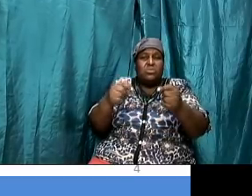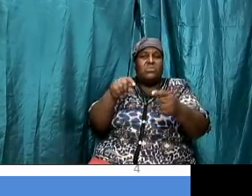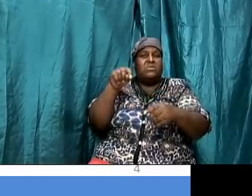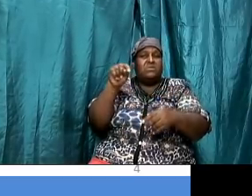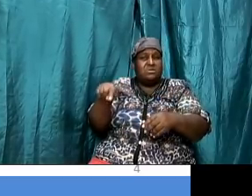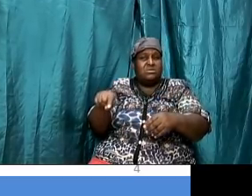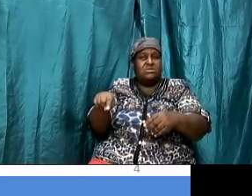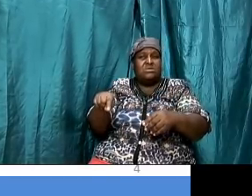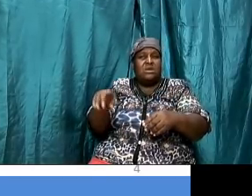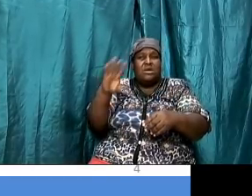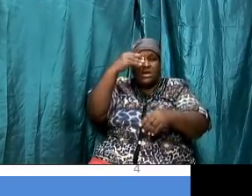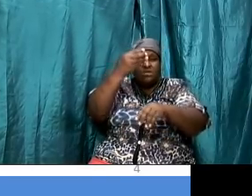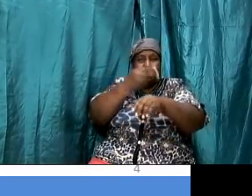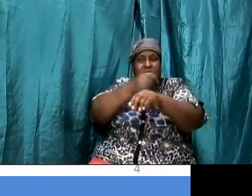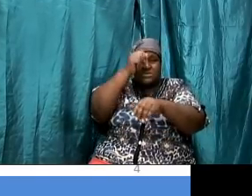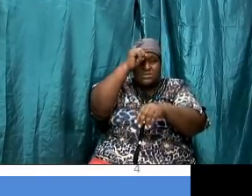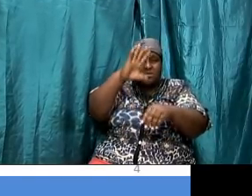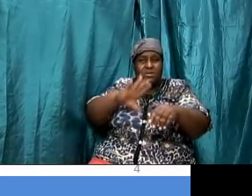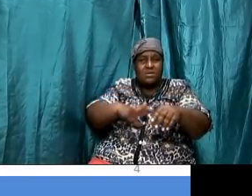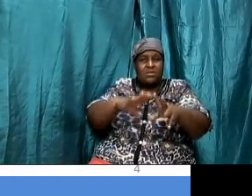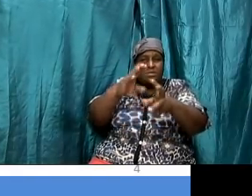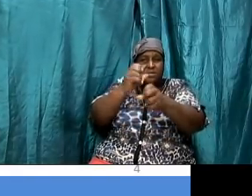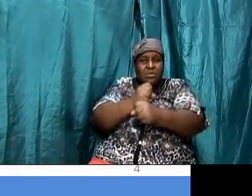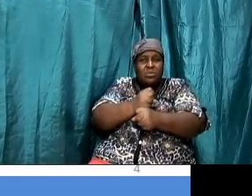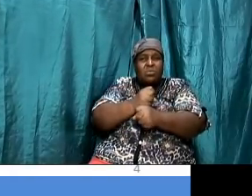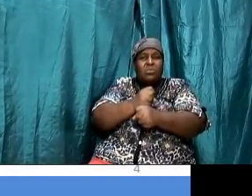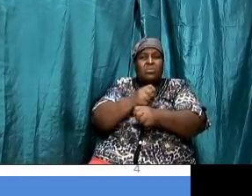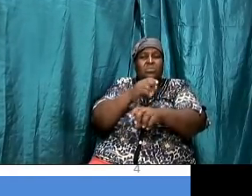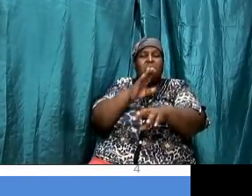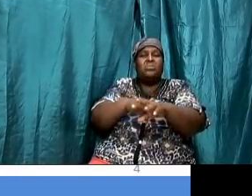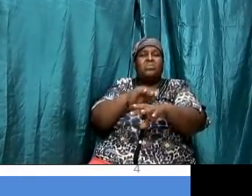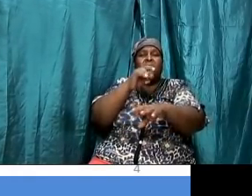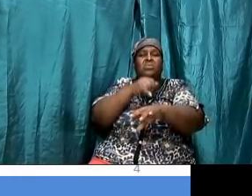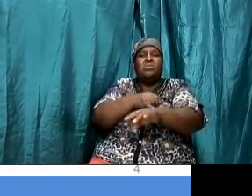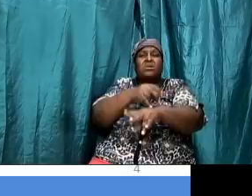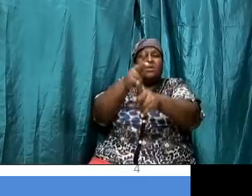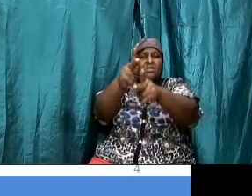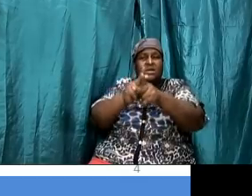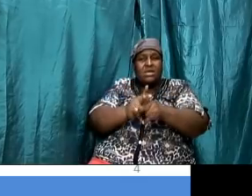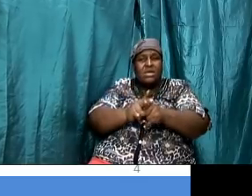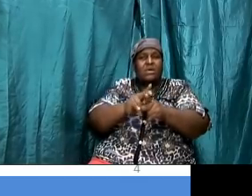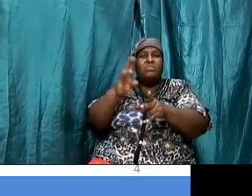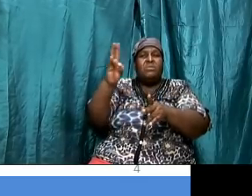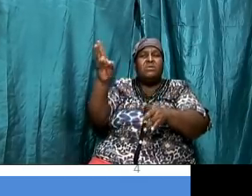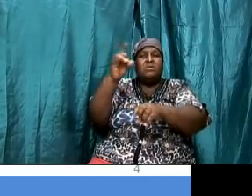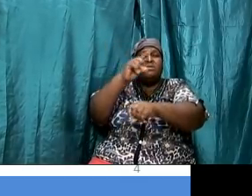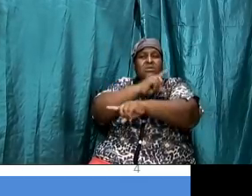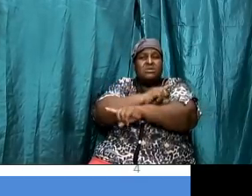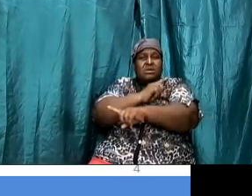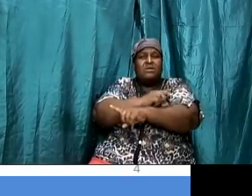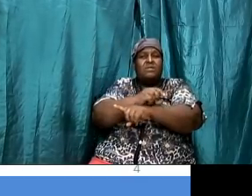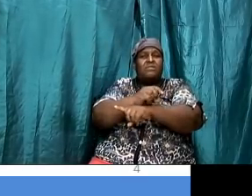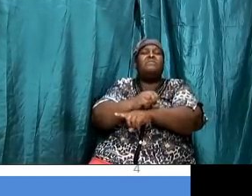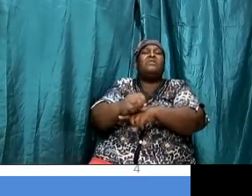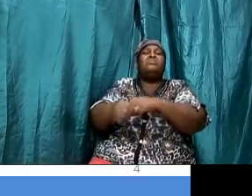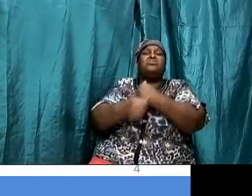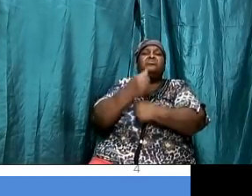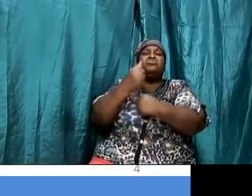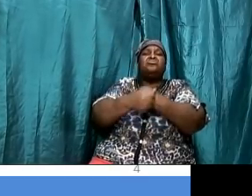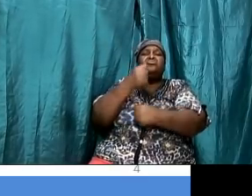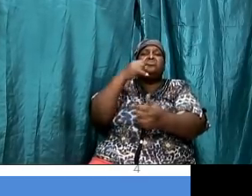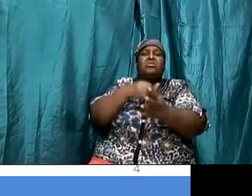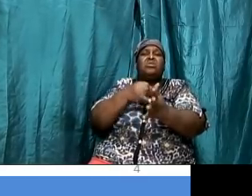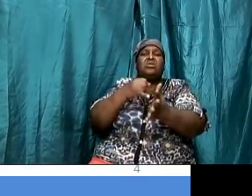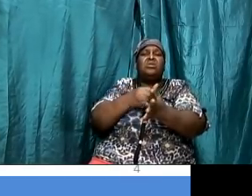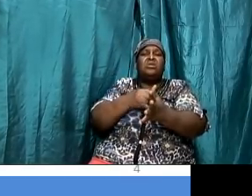and the son of man that lait hold on it that keepeth the sabbath from polluting it and keepeth his hand from